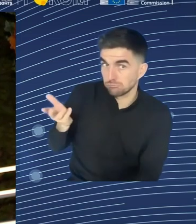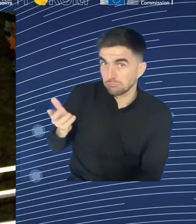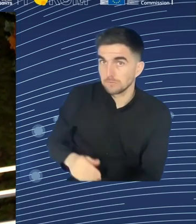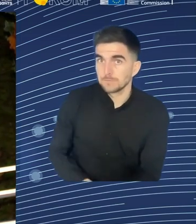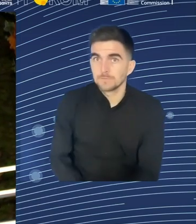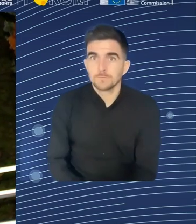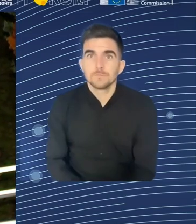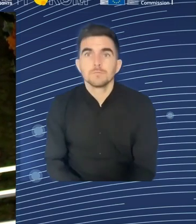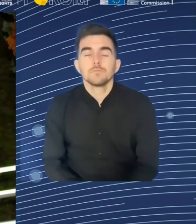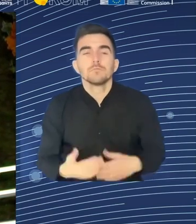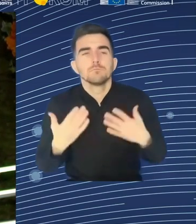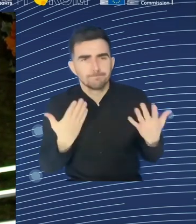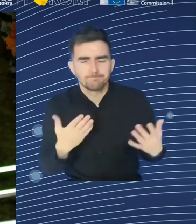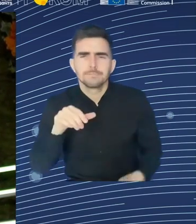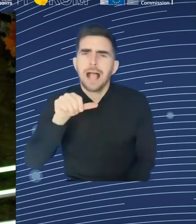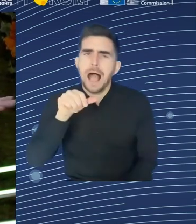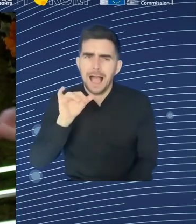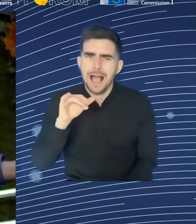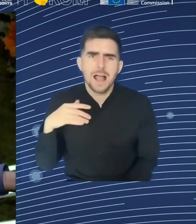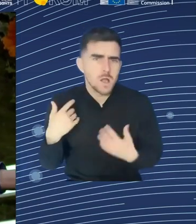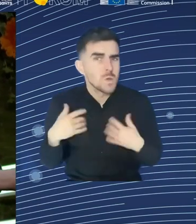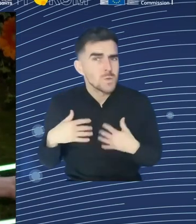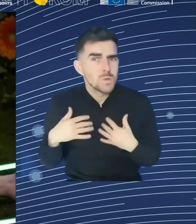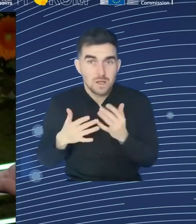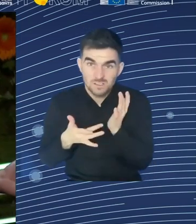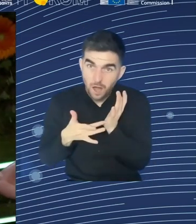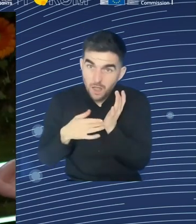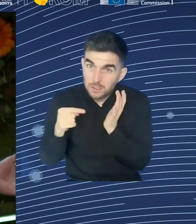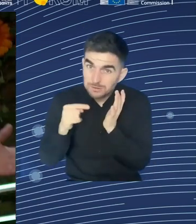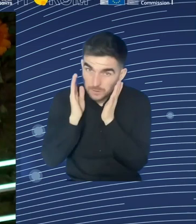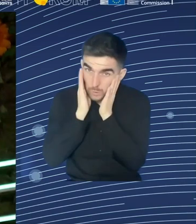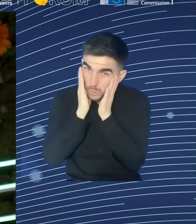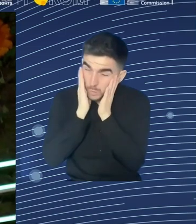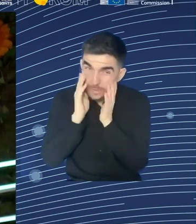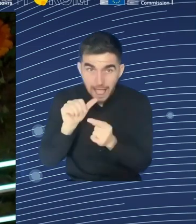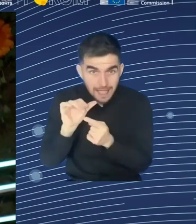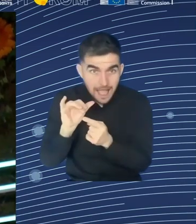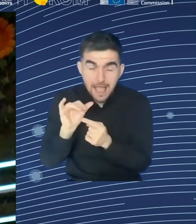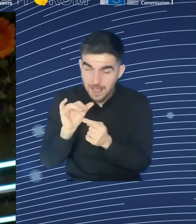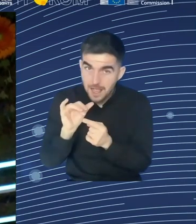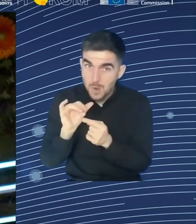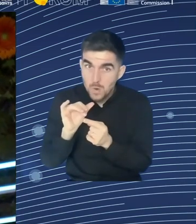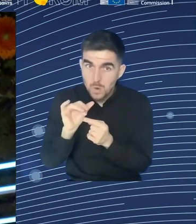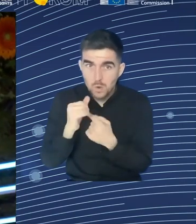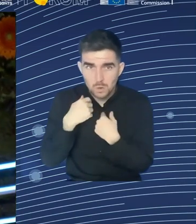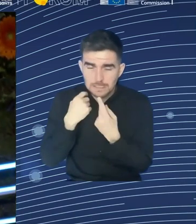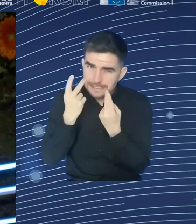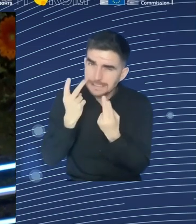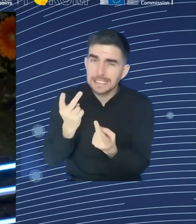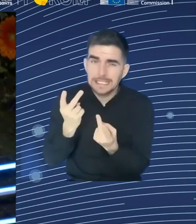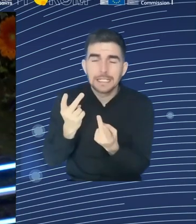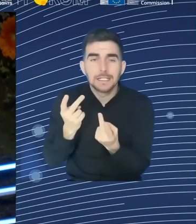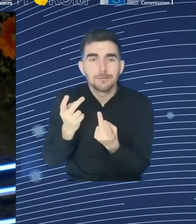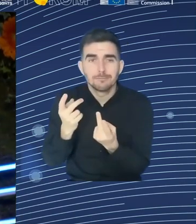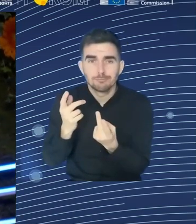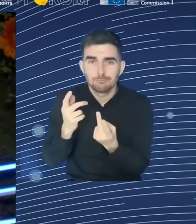It actually can help us get rid of a lot of those dangerous, dreary sort of jobs. And that's something that